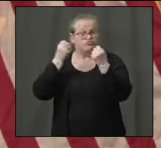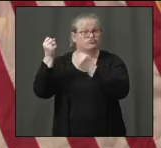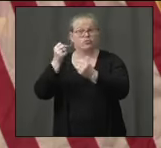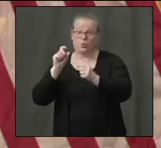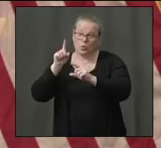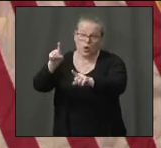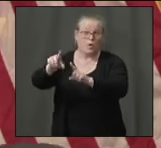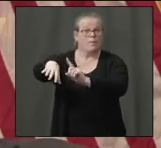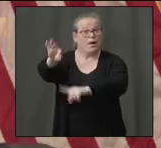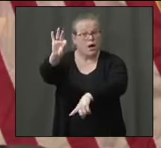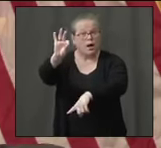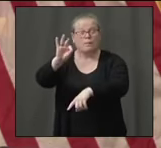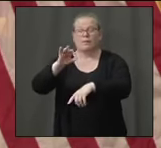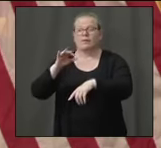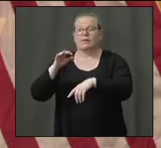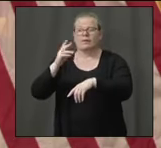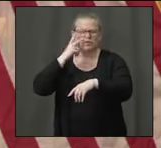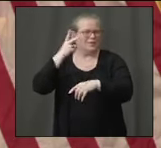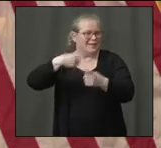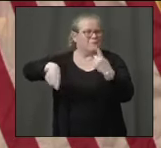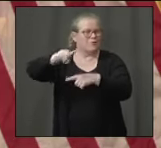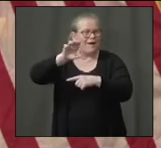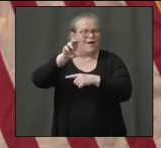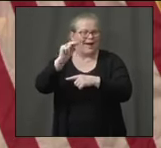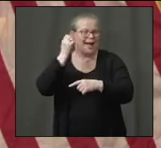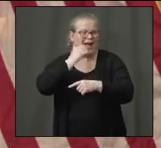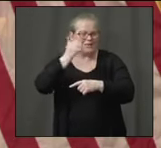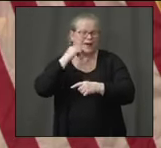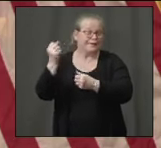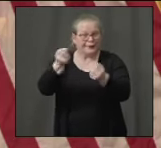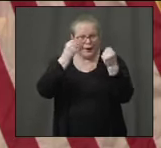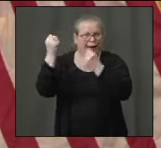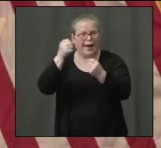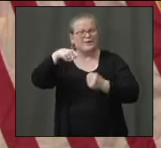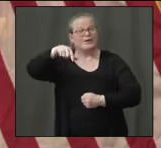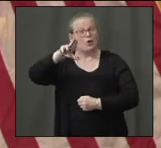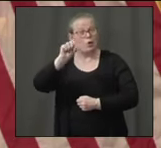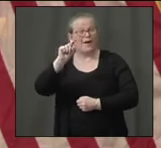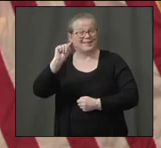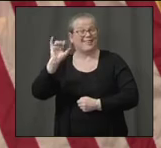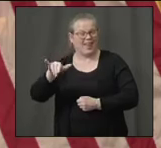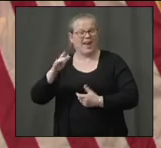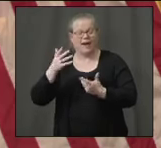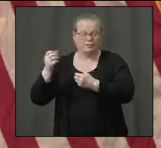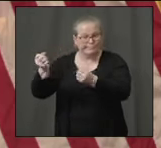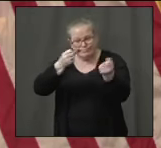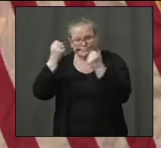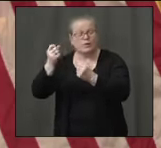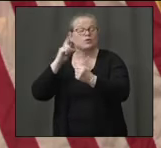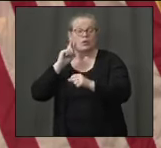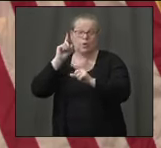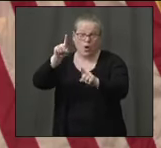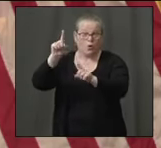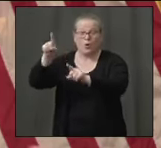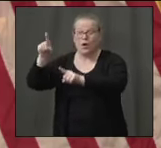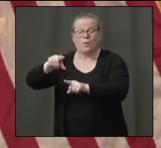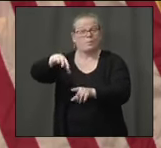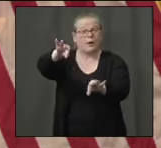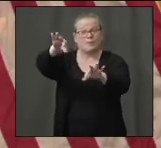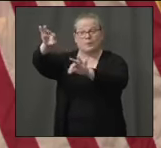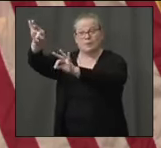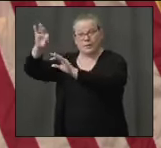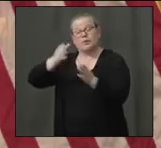running around the state of Connecticut every day. And then we bring it to our central facilities. And as the governor said, we will test that